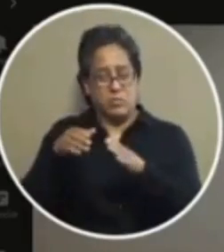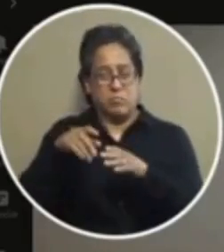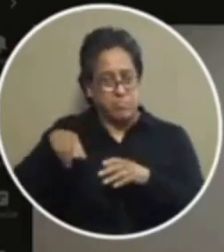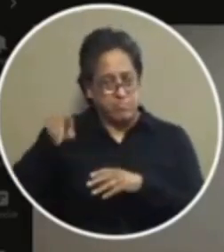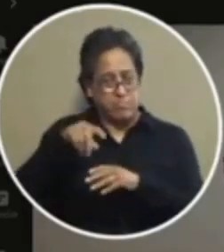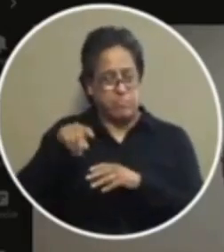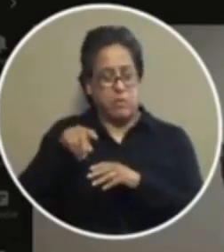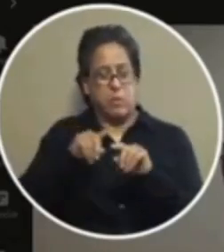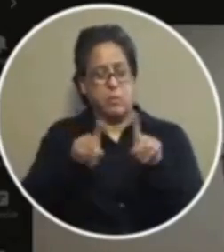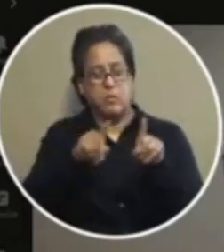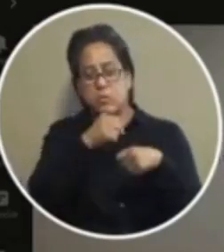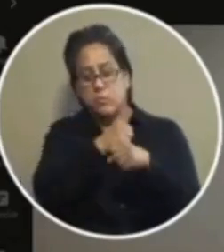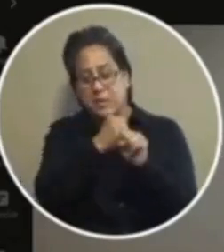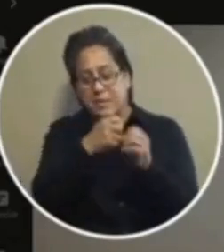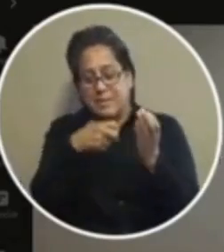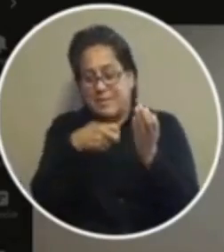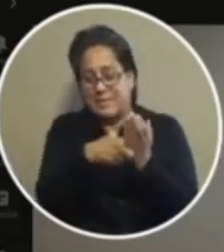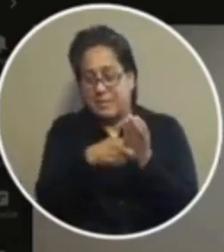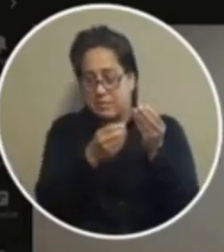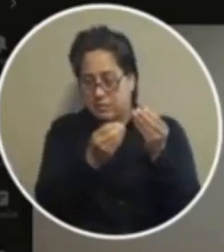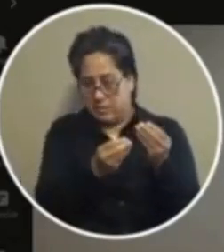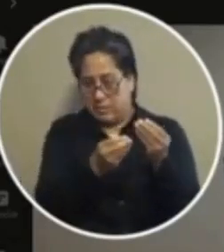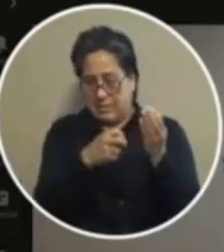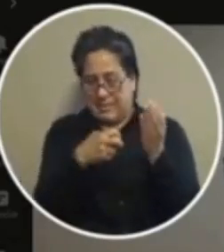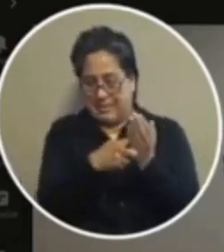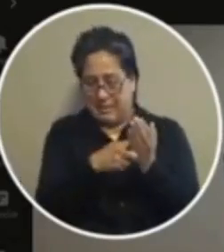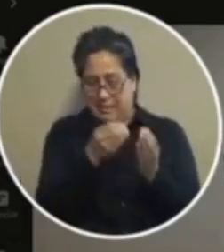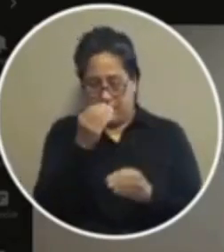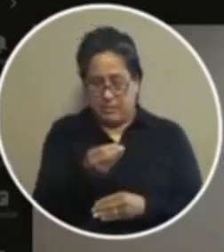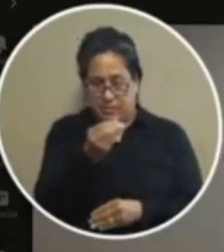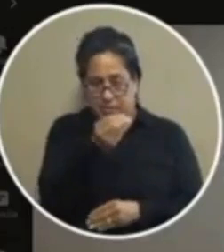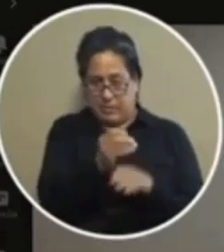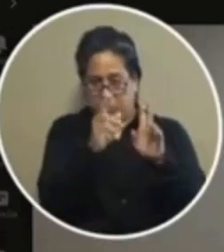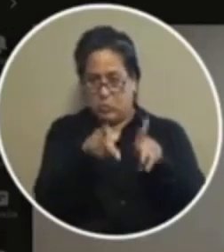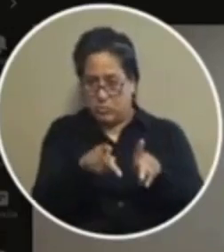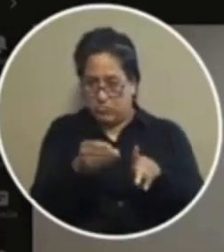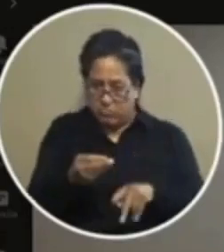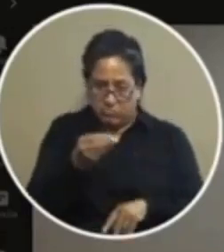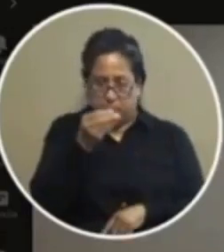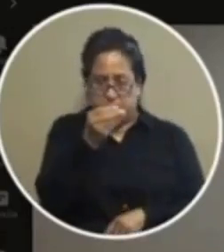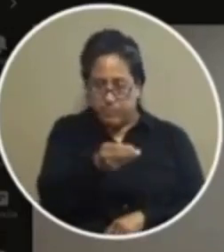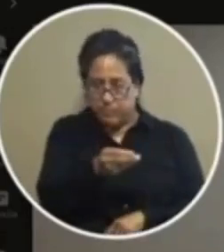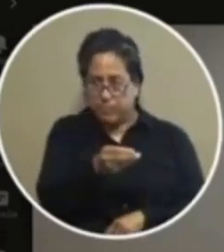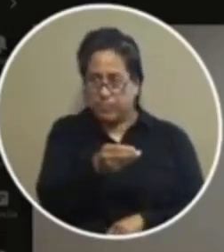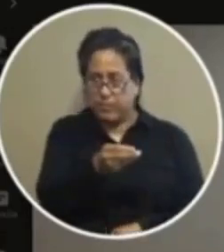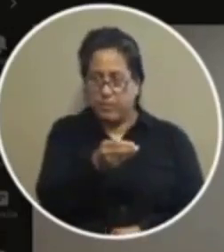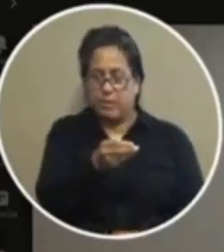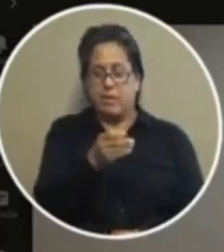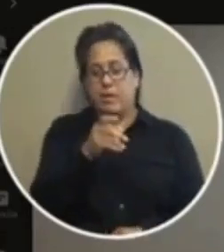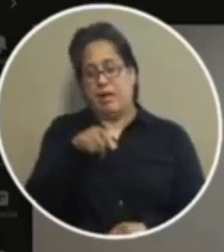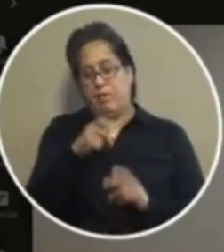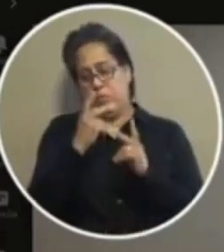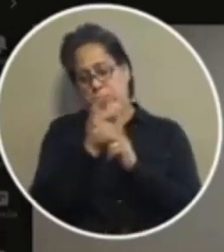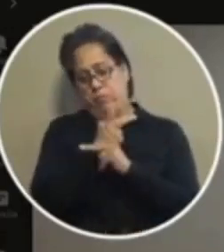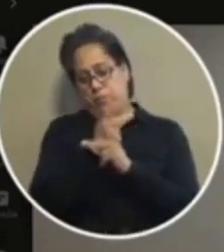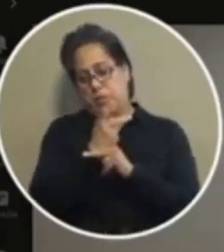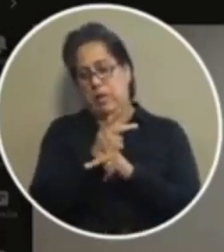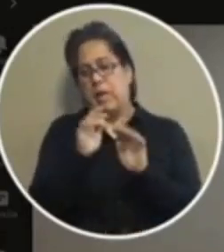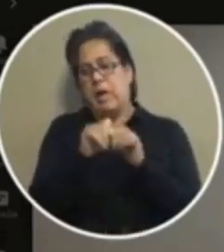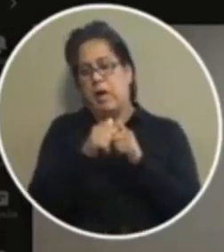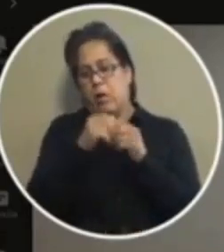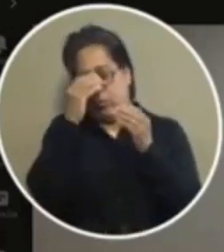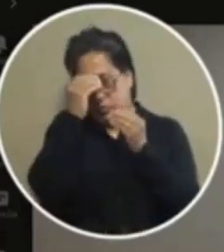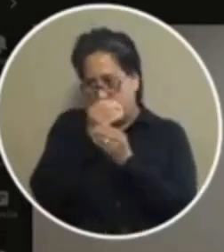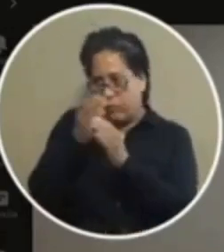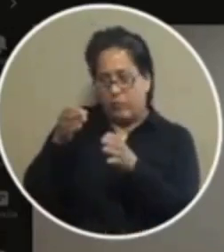creating a ticket that will then be issued to the suspect and you have to figure out how are you going to notify